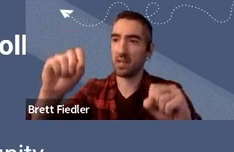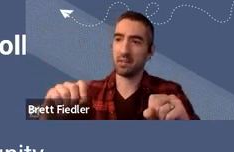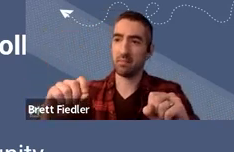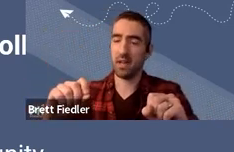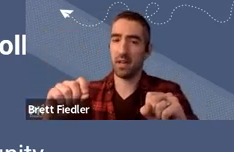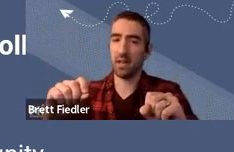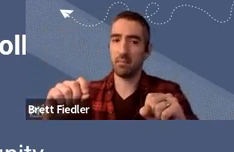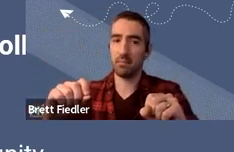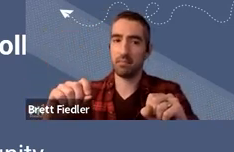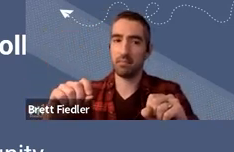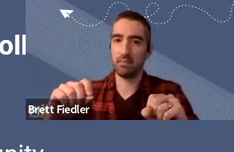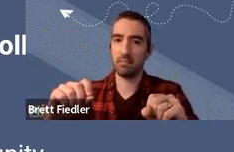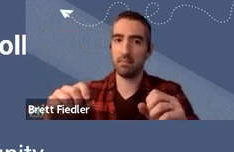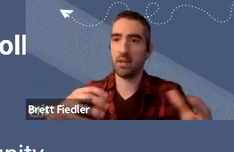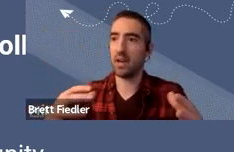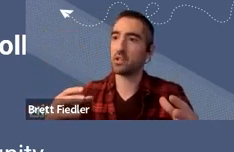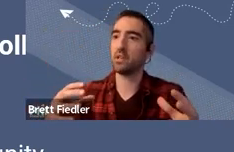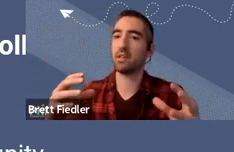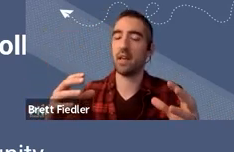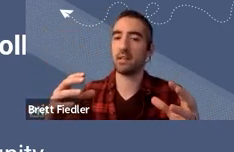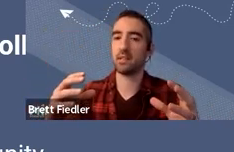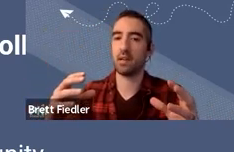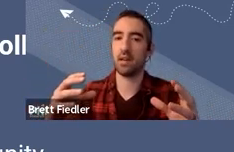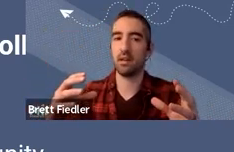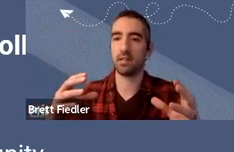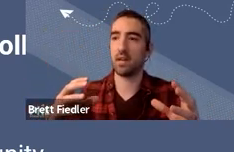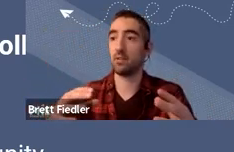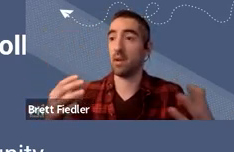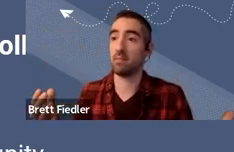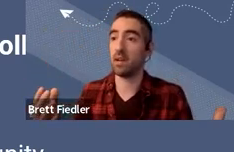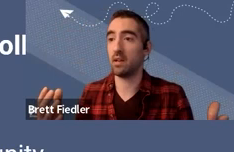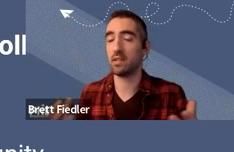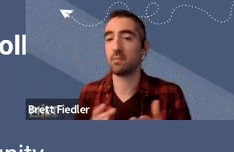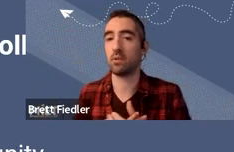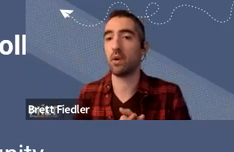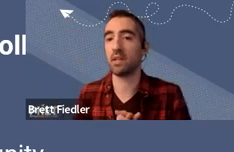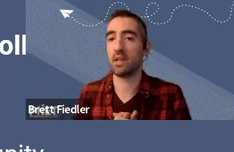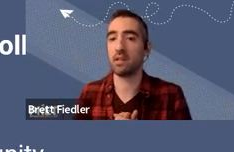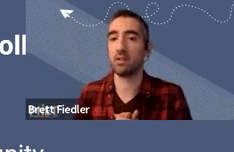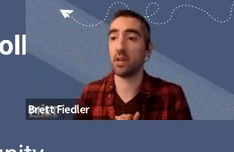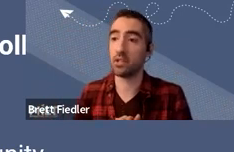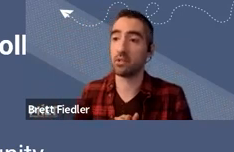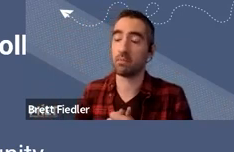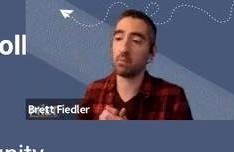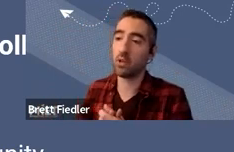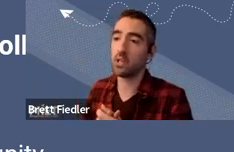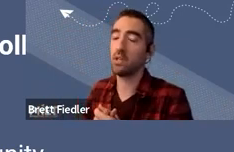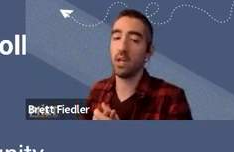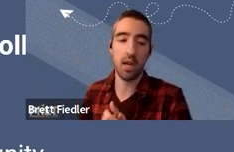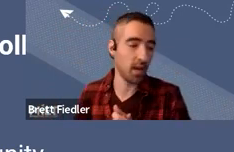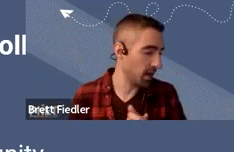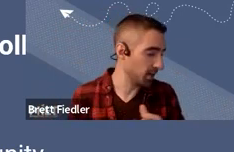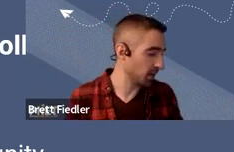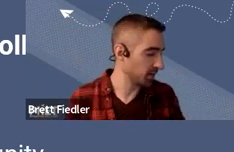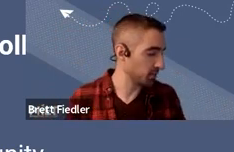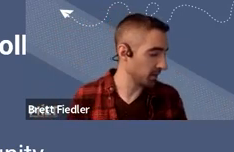motion-centric interaction that is tied to a mathematic concept. So, one that's tied to ratios and proportion,